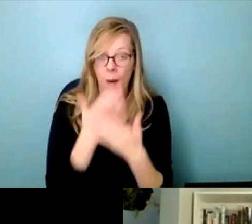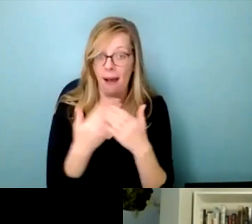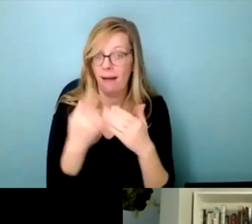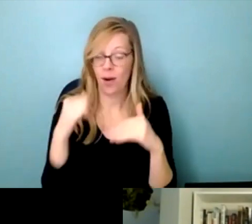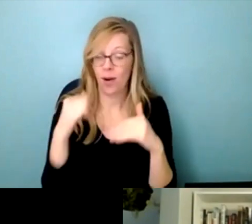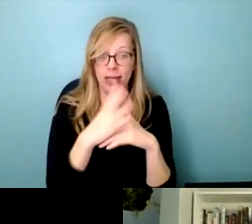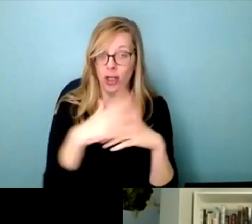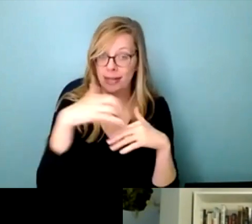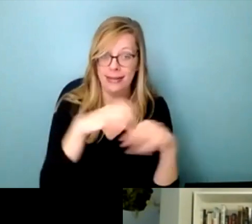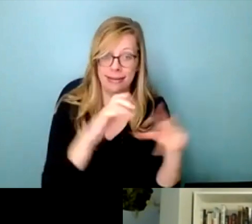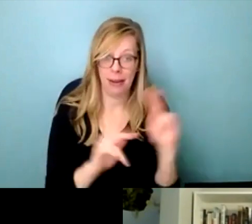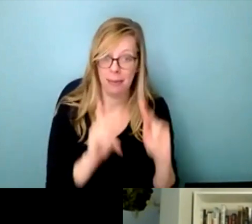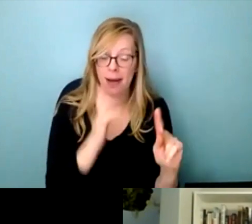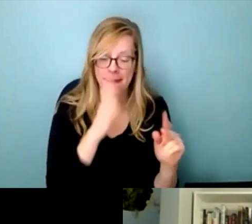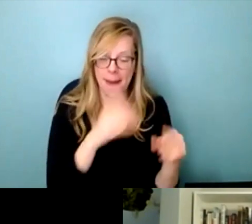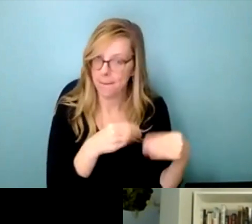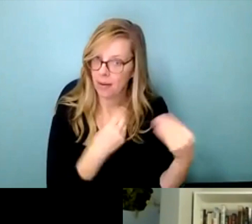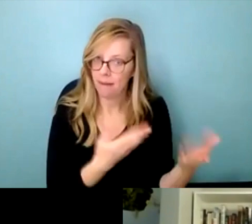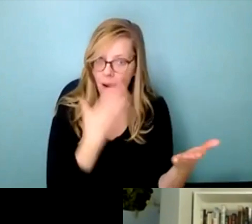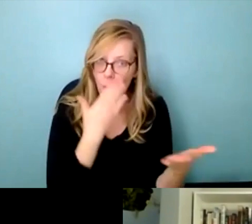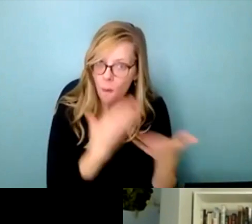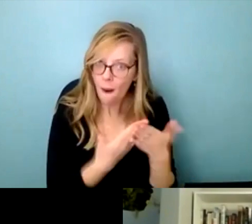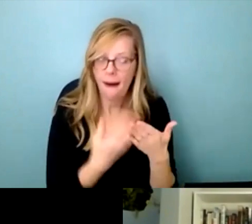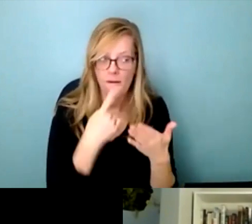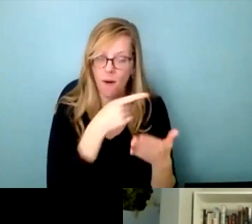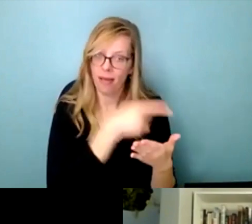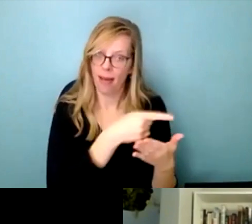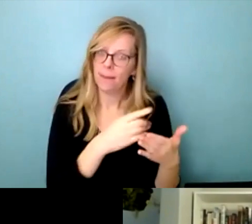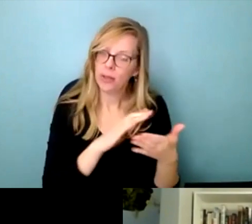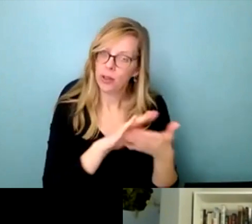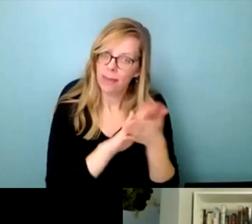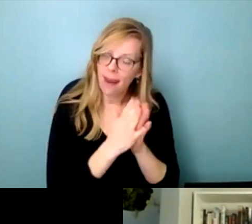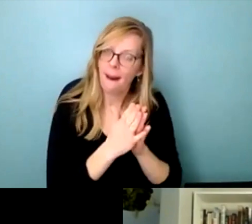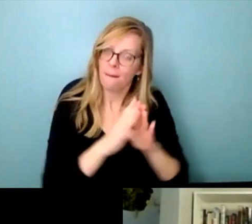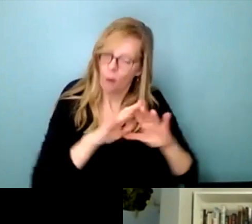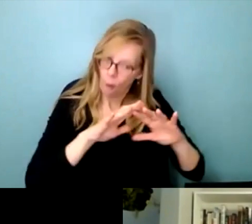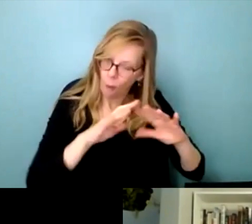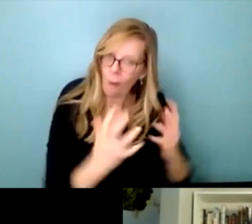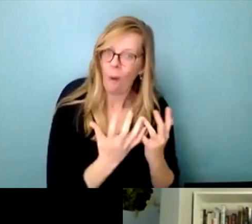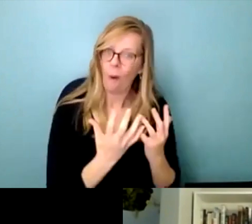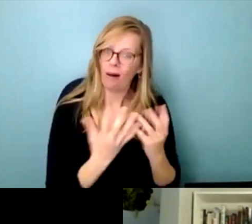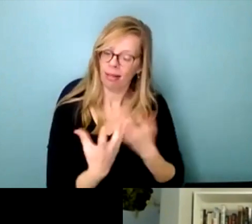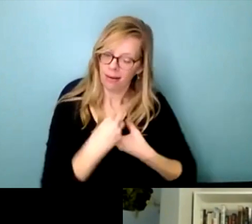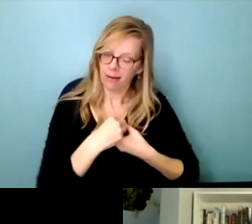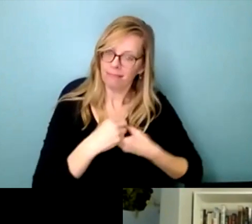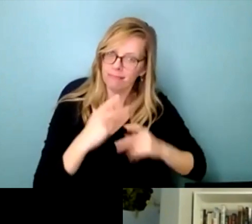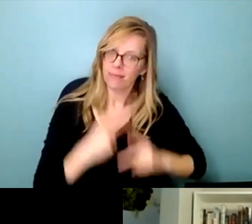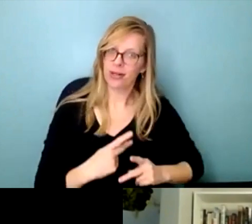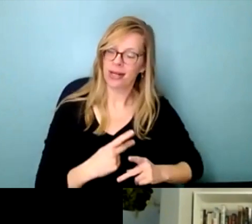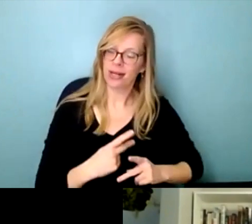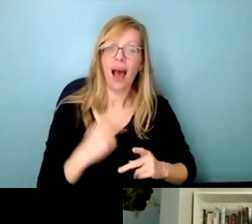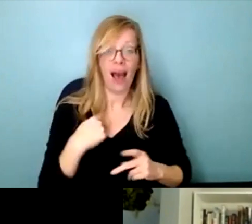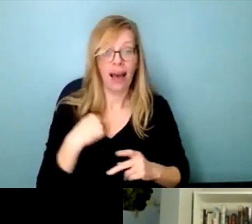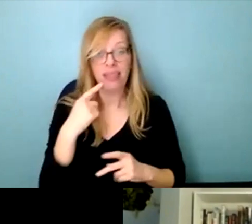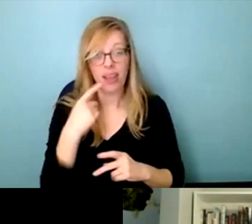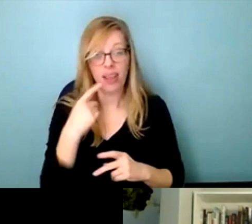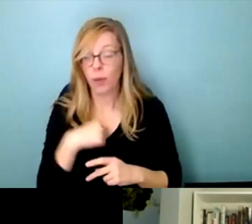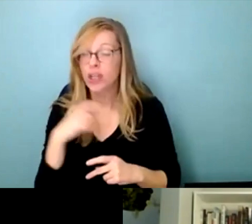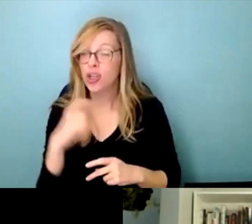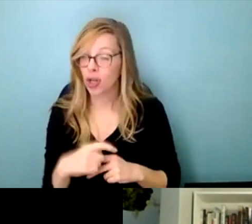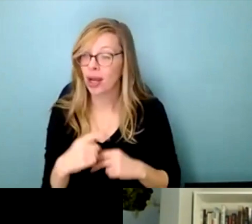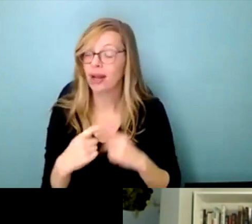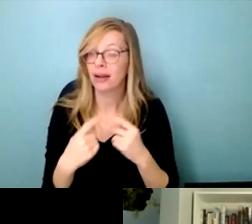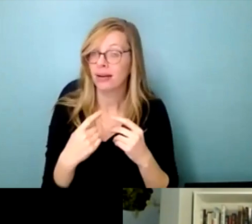providing for the needs of people to make us whole. Um, so I think that we should care about public policy because it's an important avenue to change